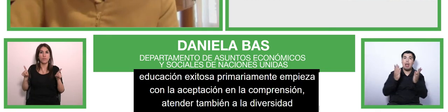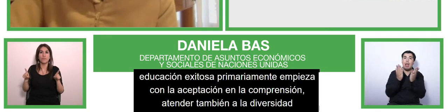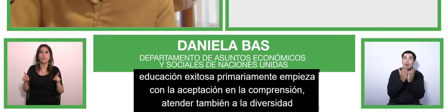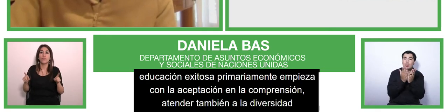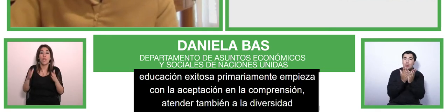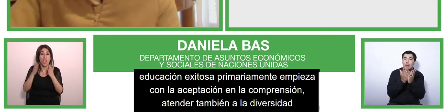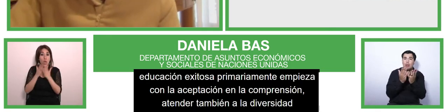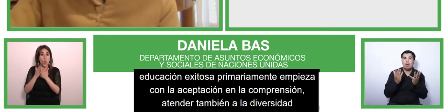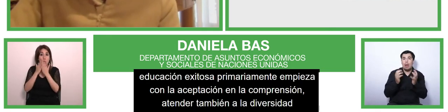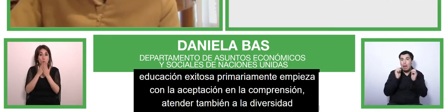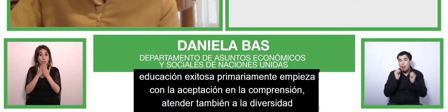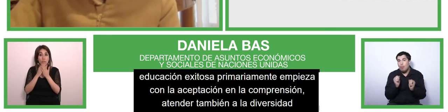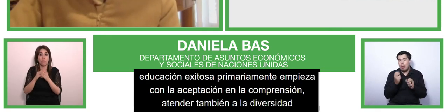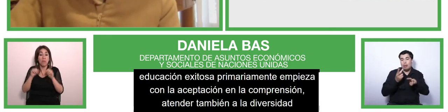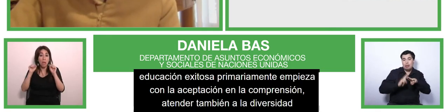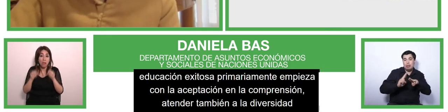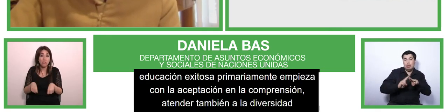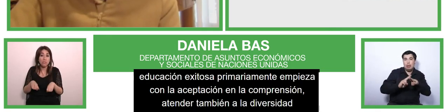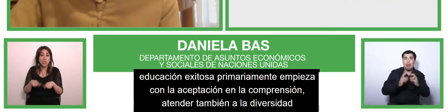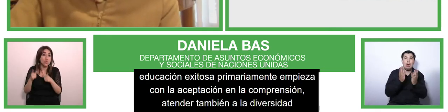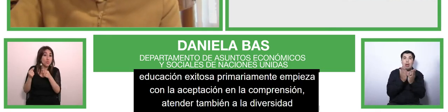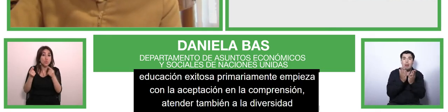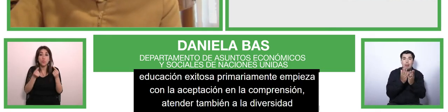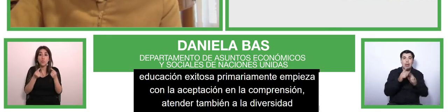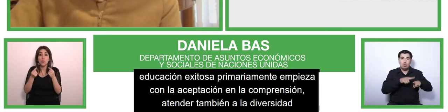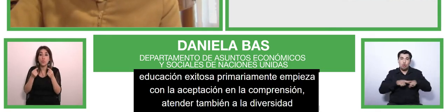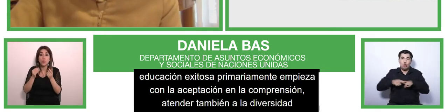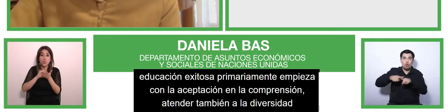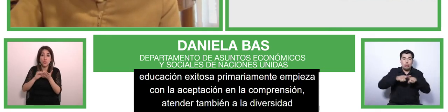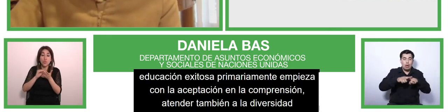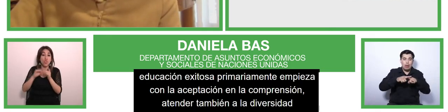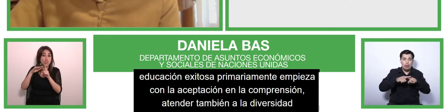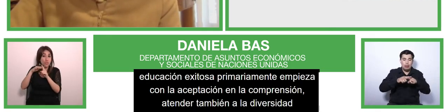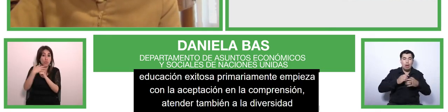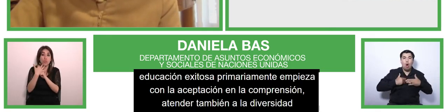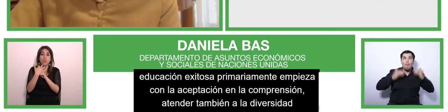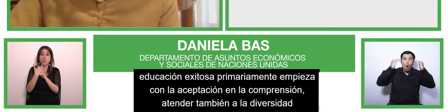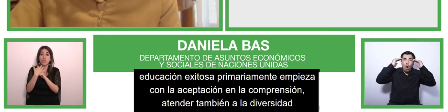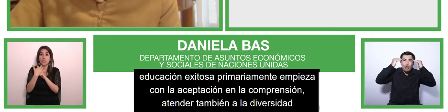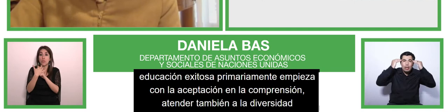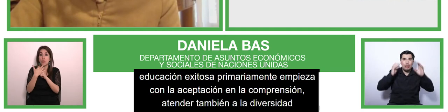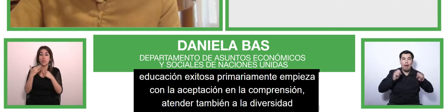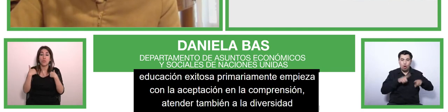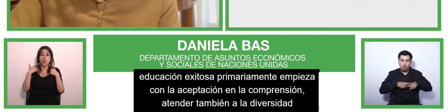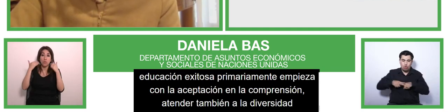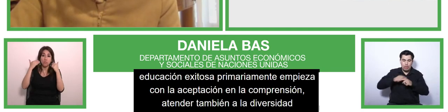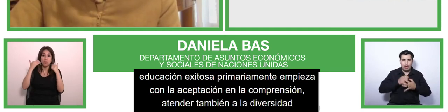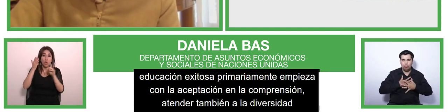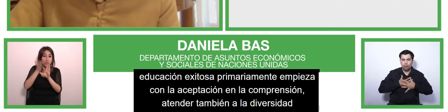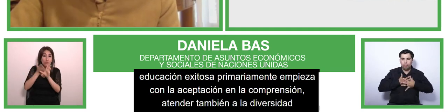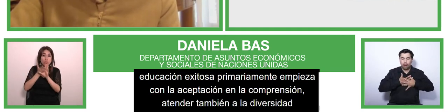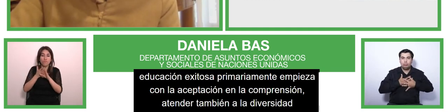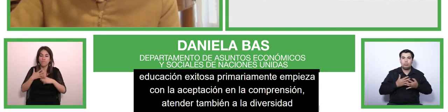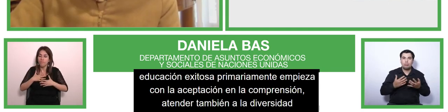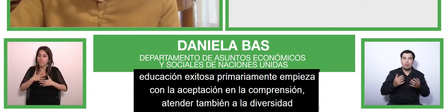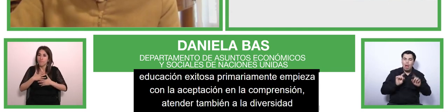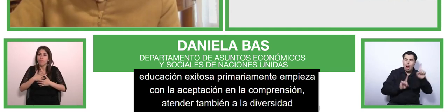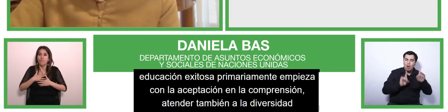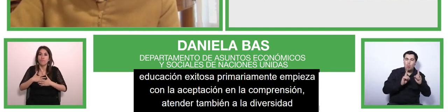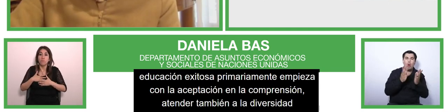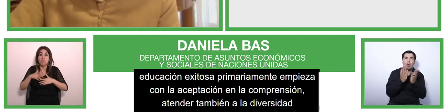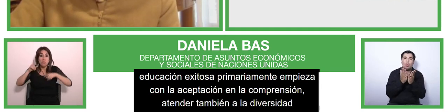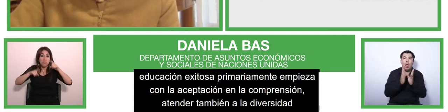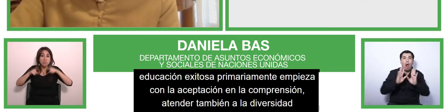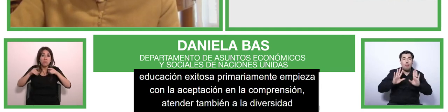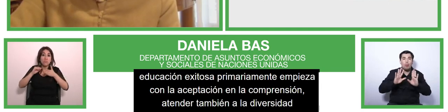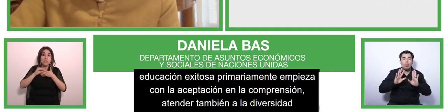emotional ones so some students might sometimes needed to spend time out of